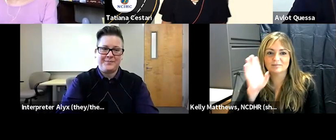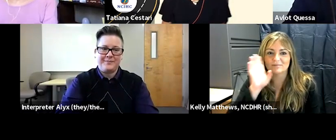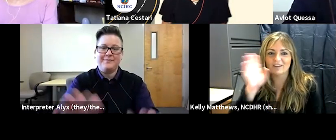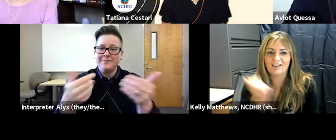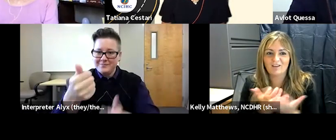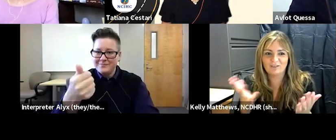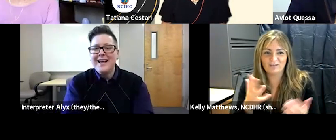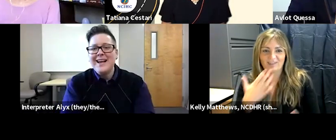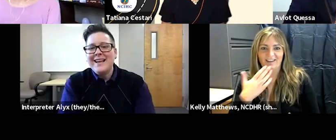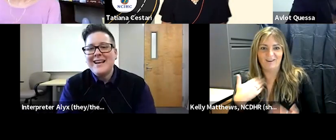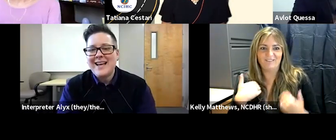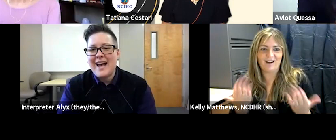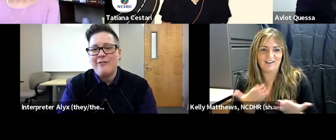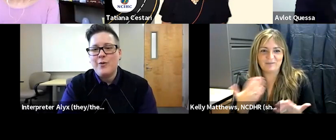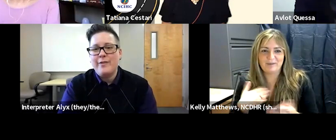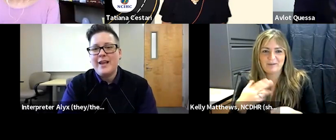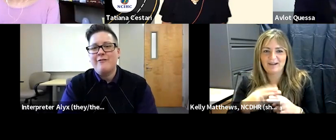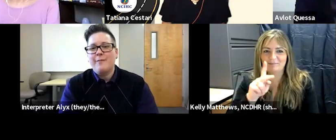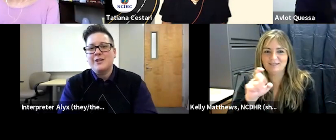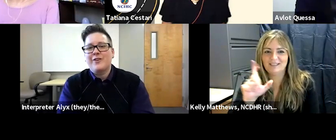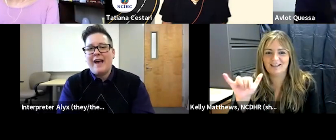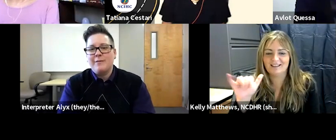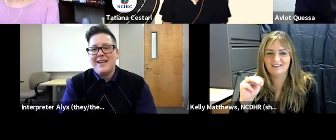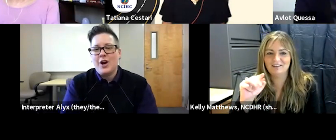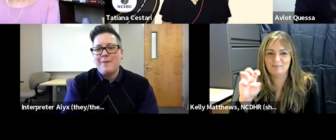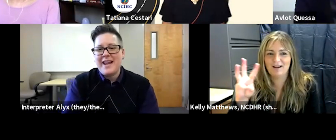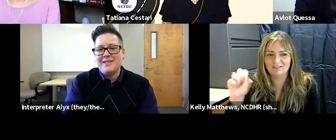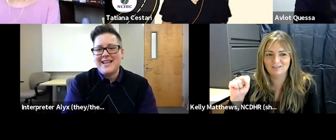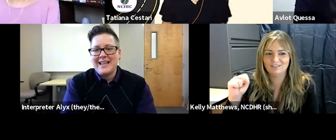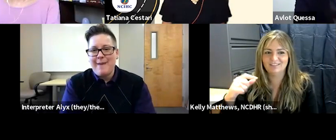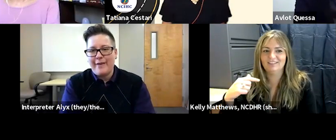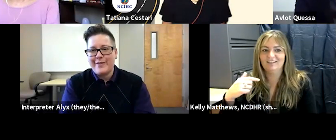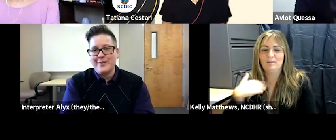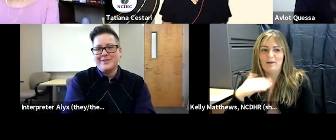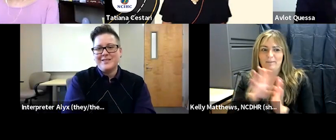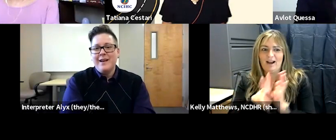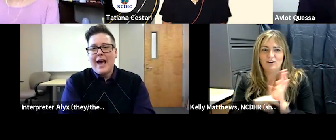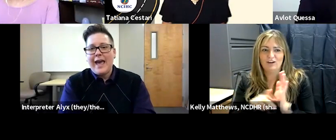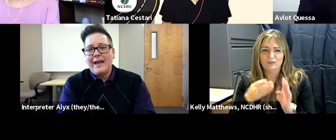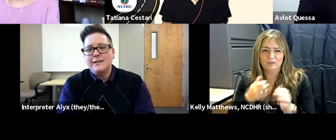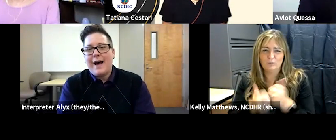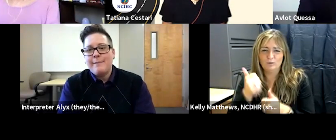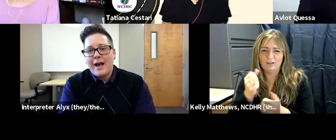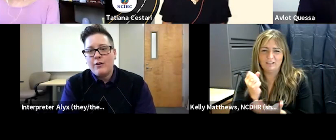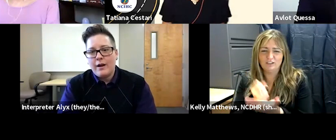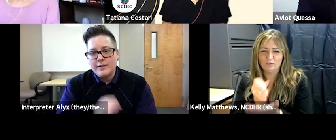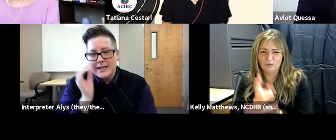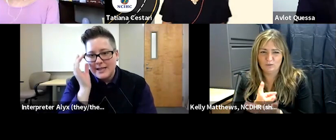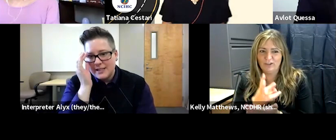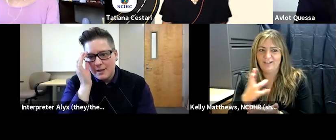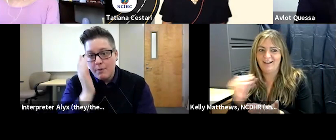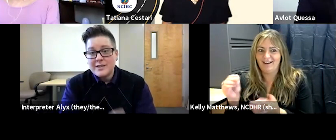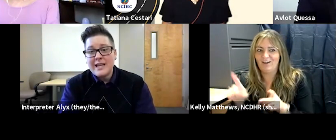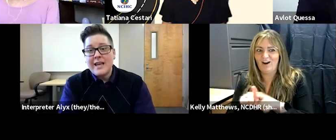yes hi everyone thank you very much for having me here my name is kelly matthews and my background